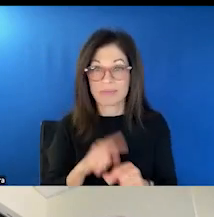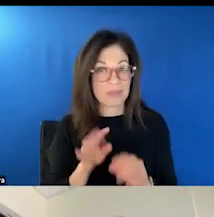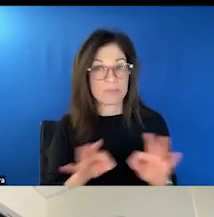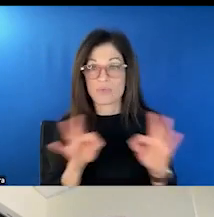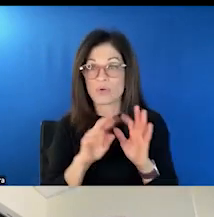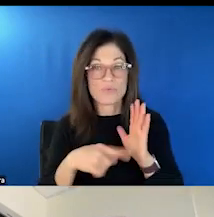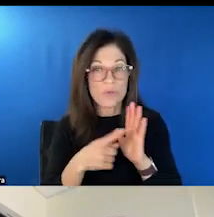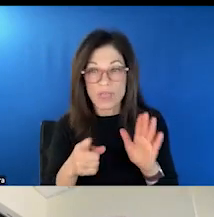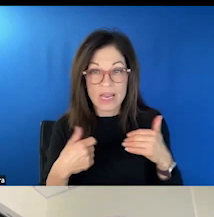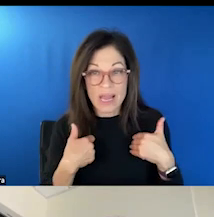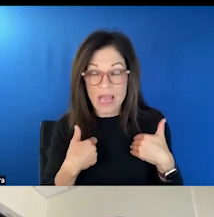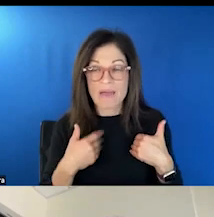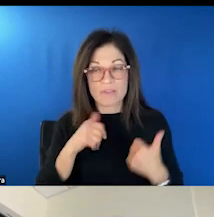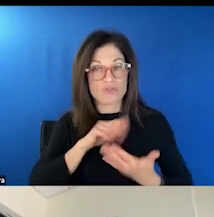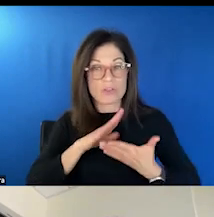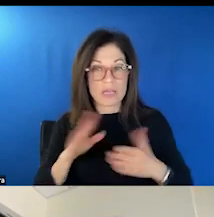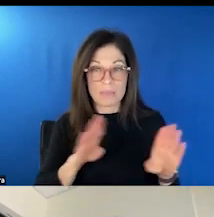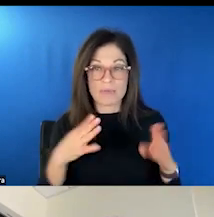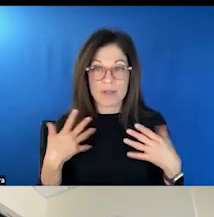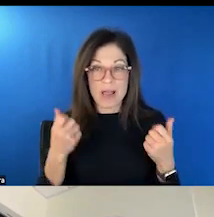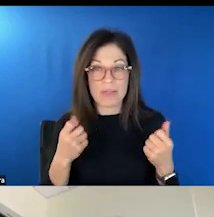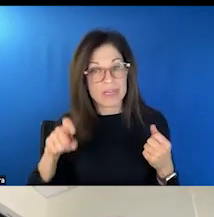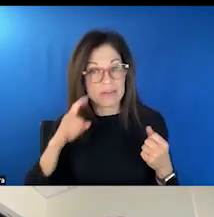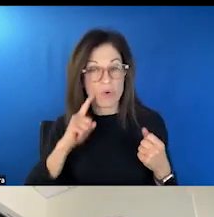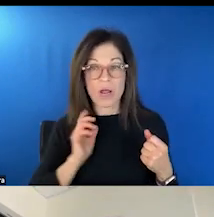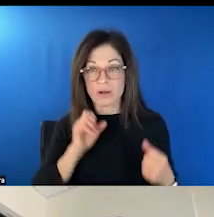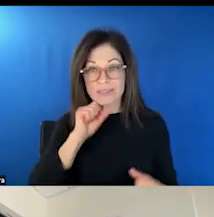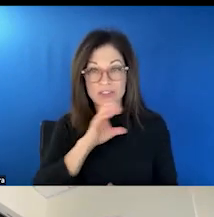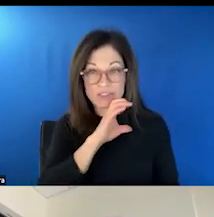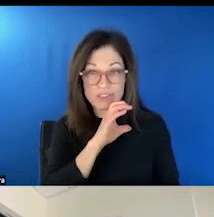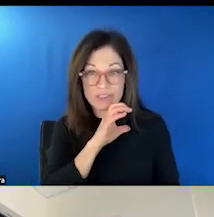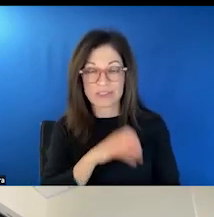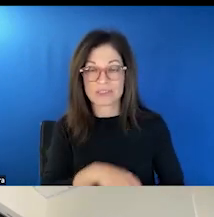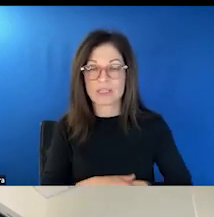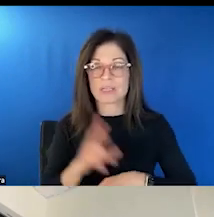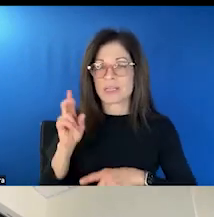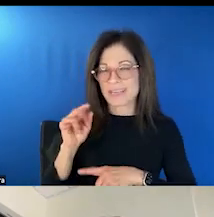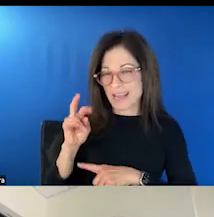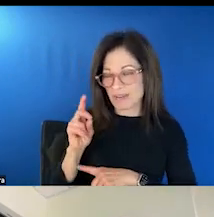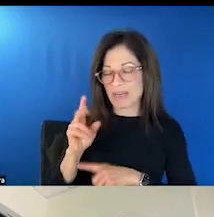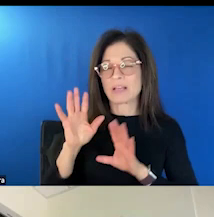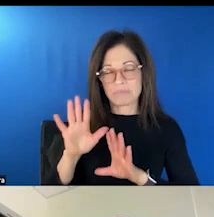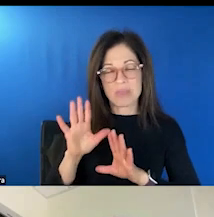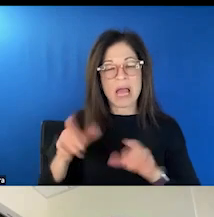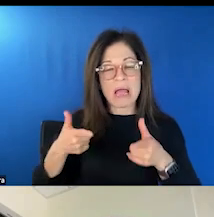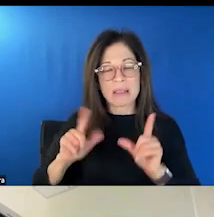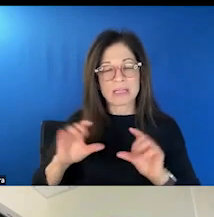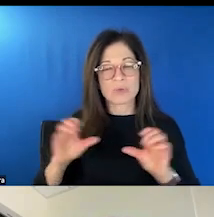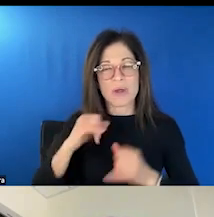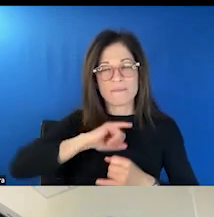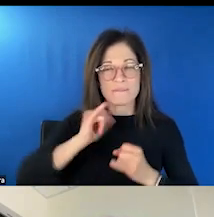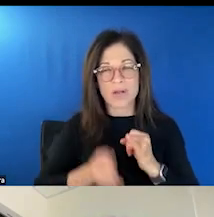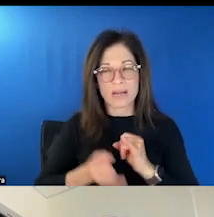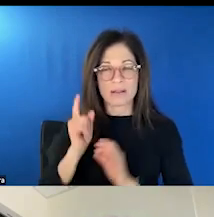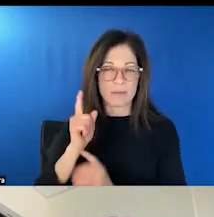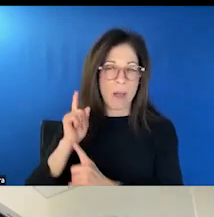in addressing behavioral health needs for our seniors, you know, let's do a final, let's do a final minute